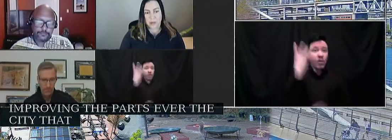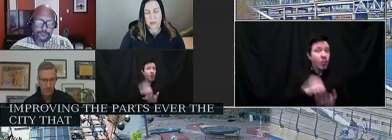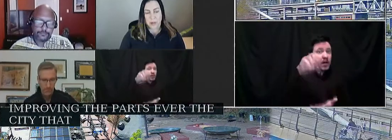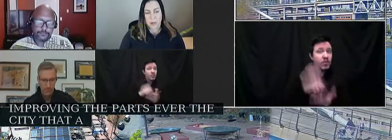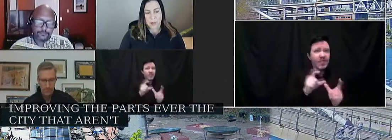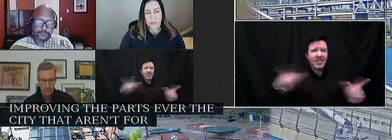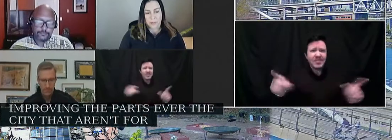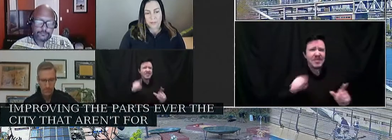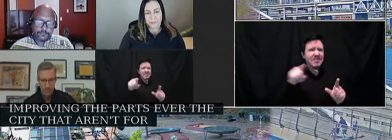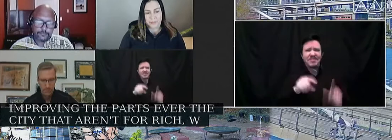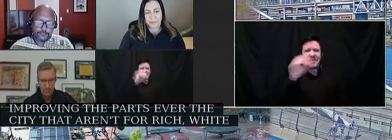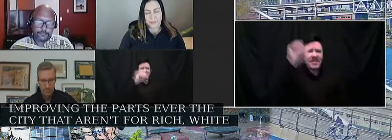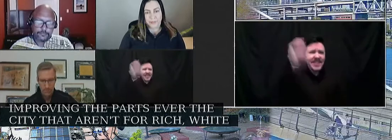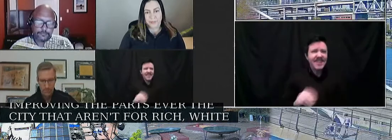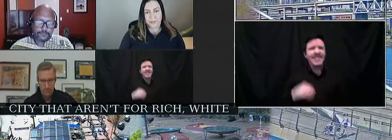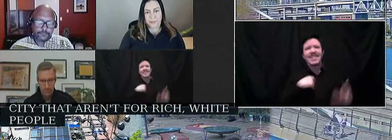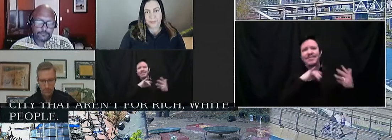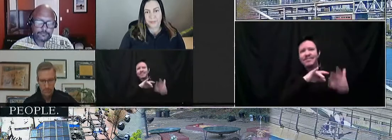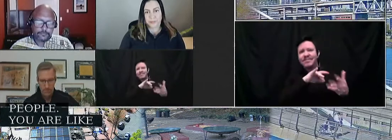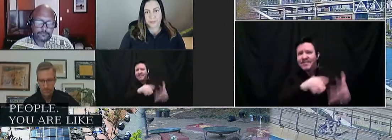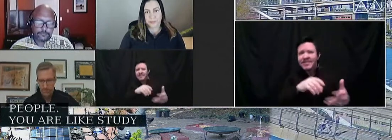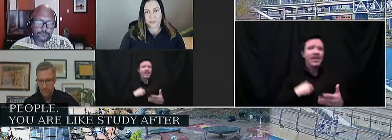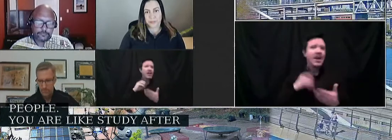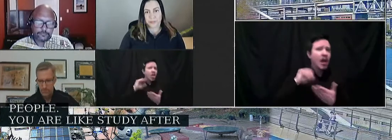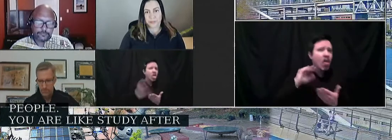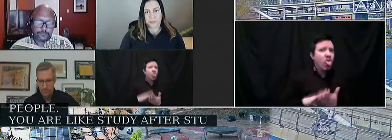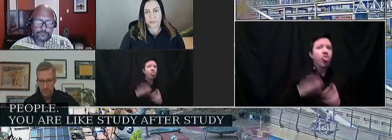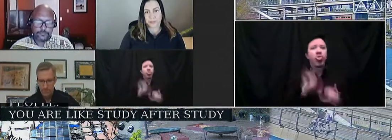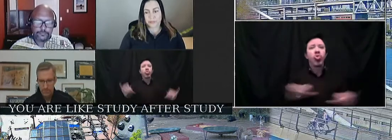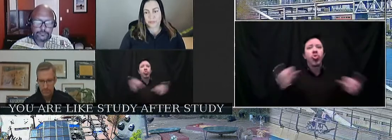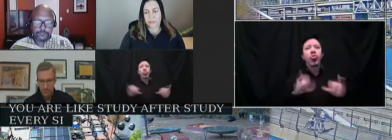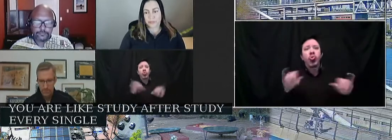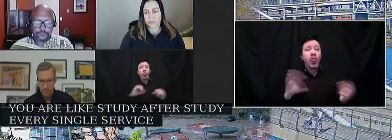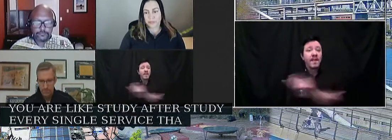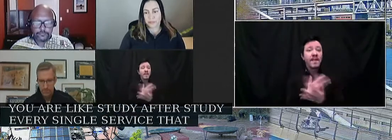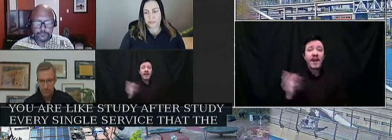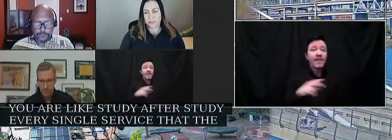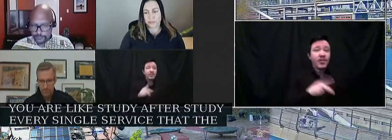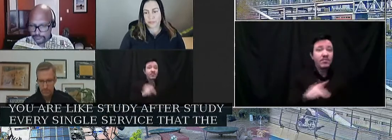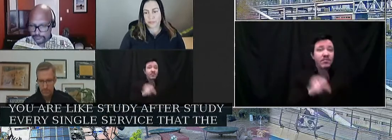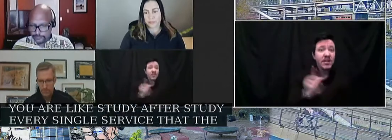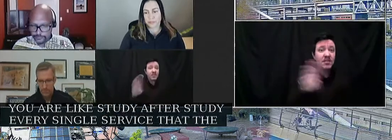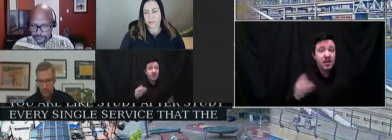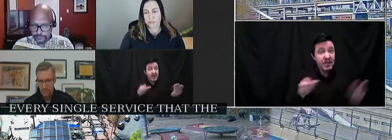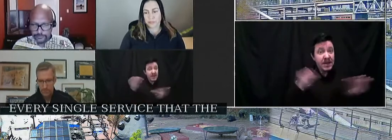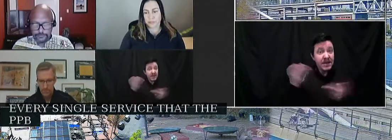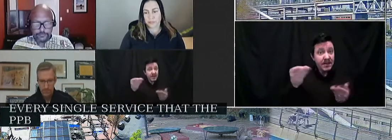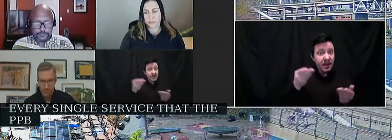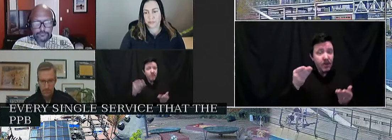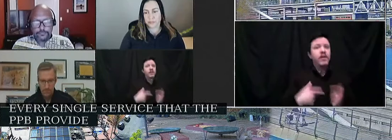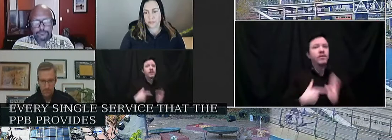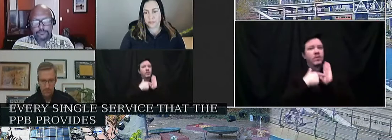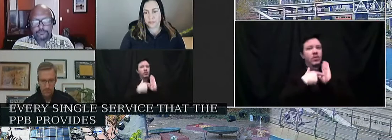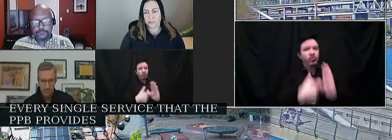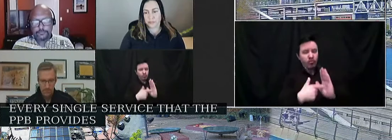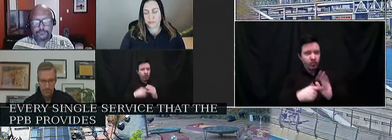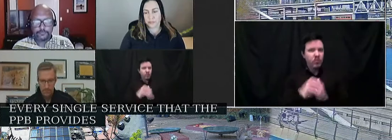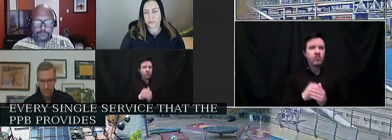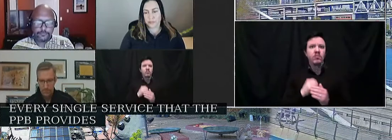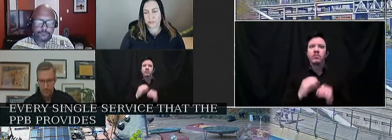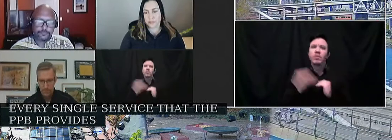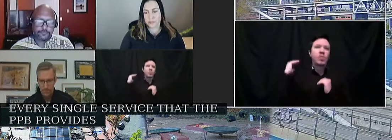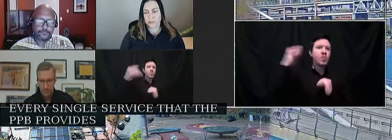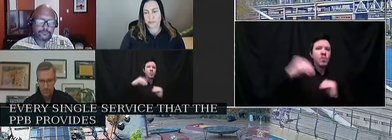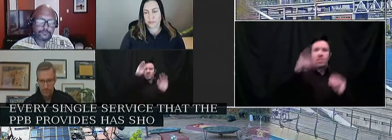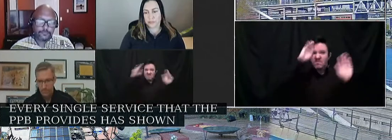statistic after statistic. Every single service that the PPV provides is shown to disproportionately target black and brown